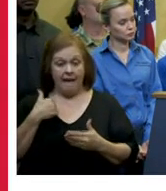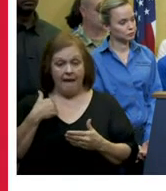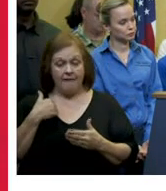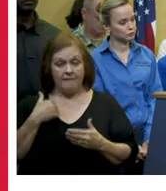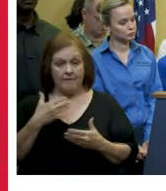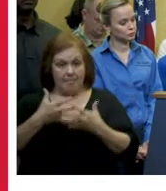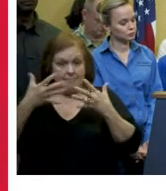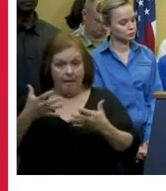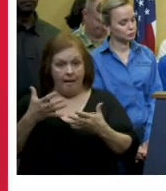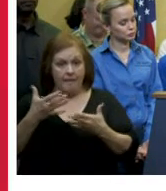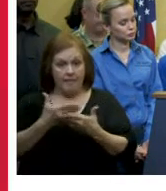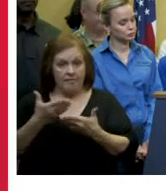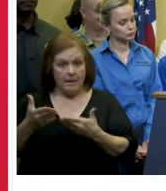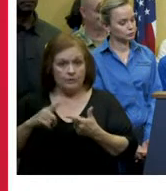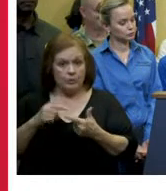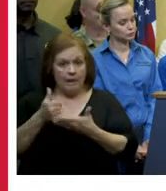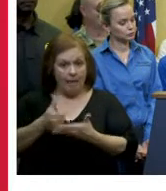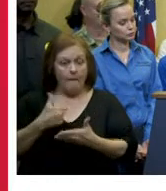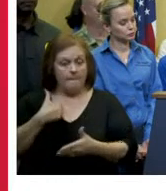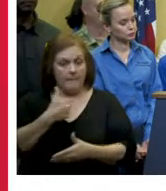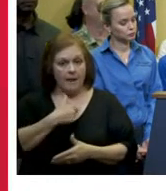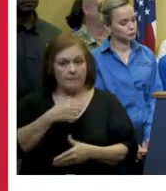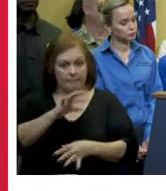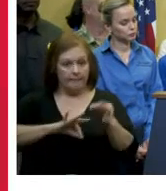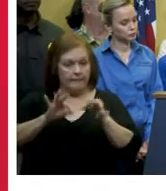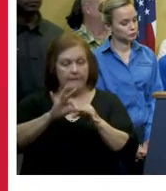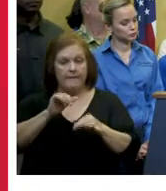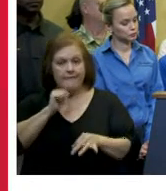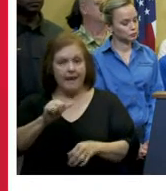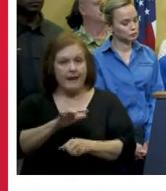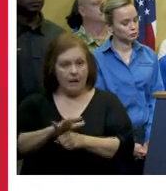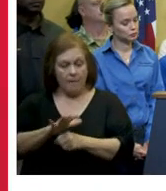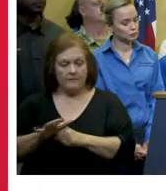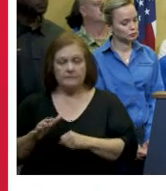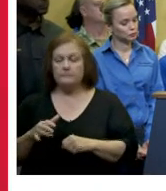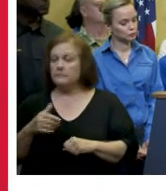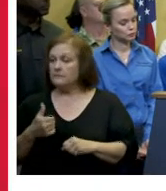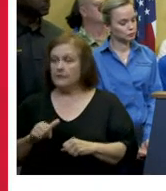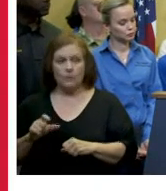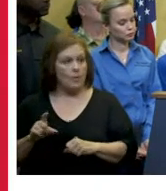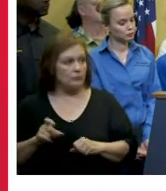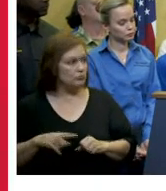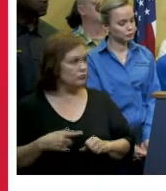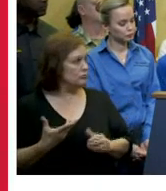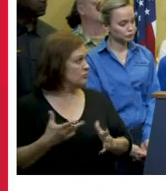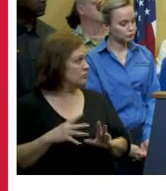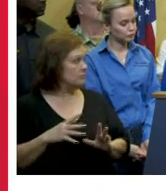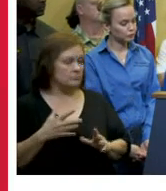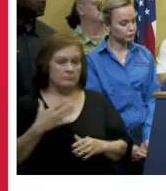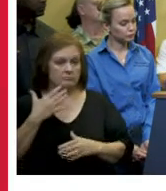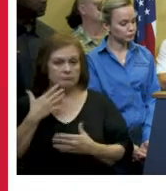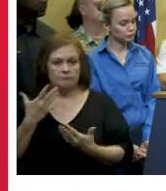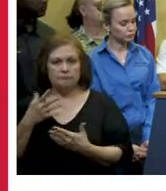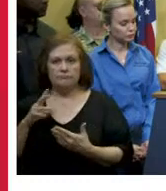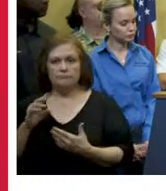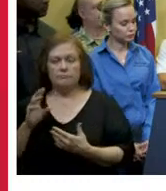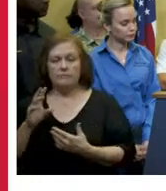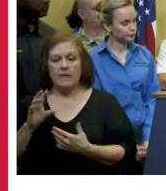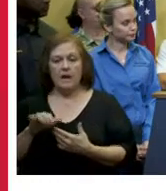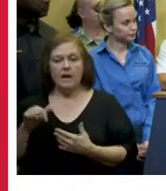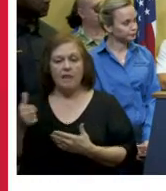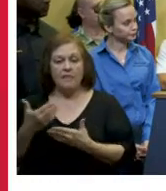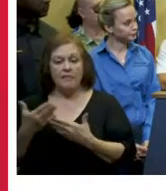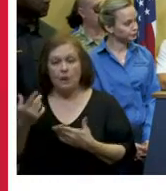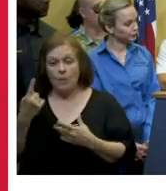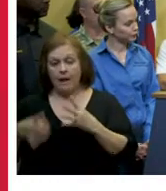than not have anyone you need it so that's the kind of approach that we're taking uh pending any questions i'm upset no thank you so much colonel and another uh